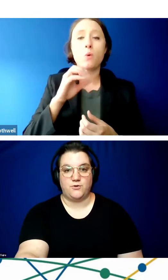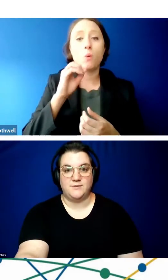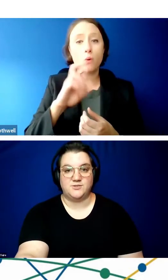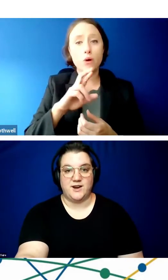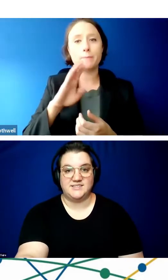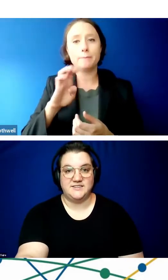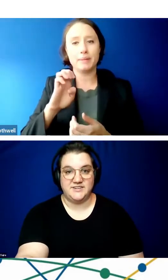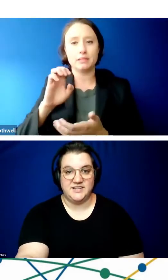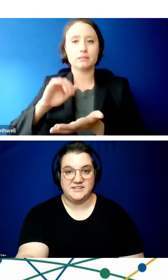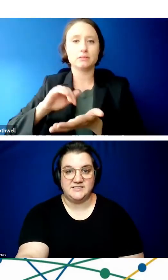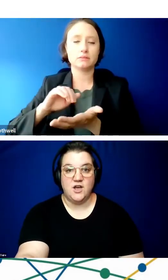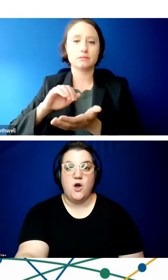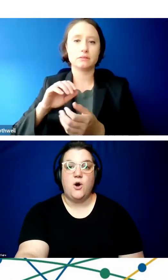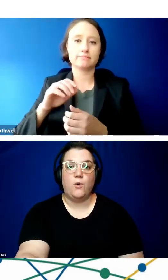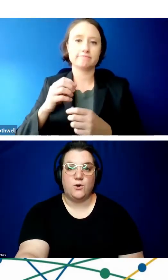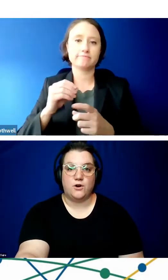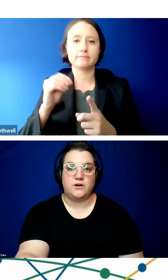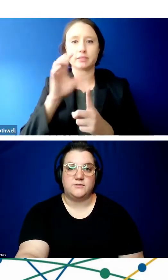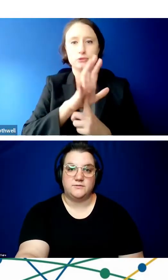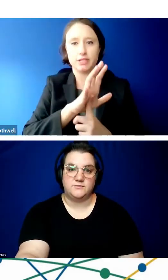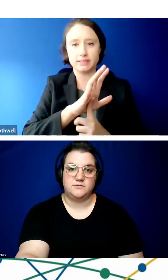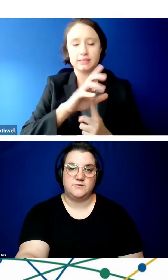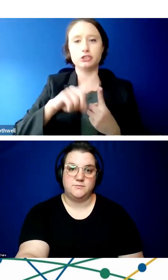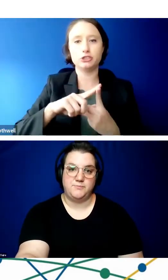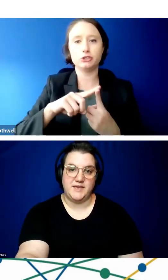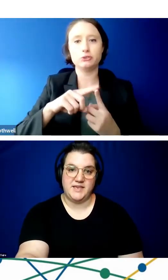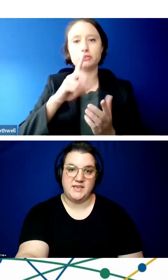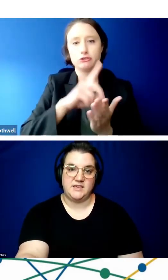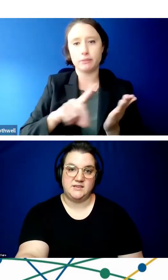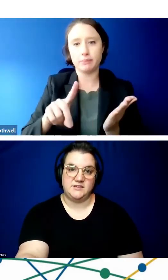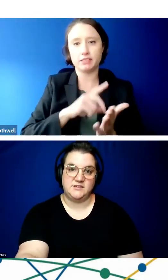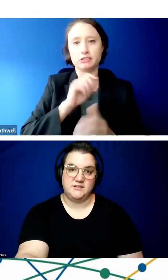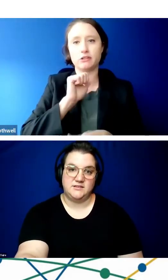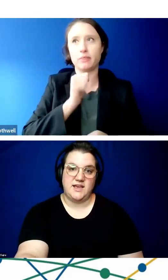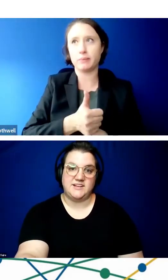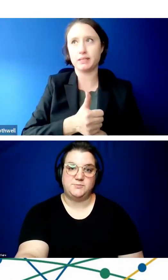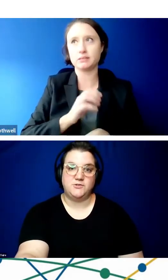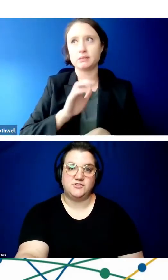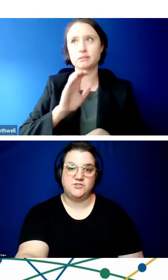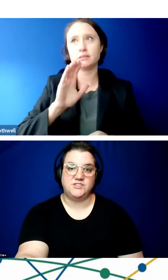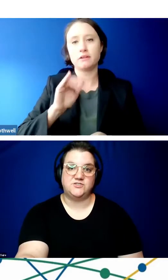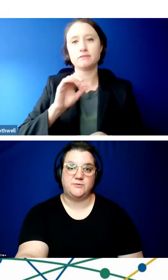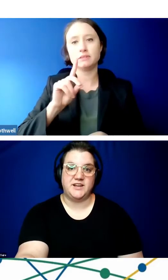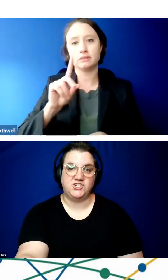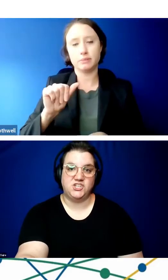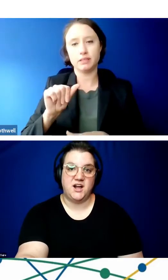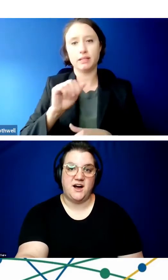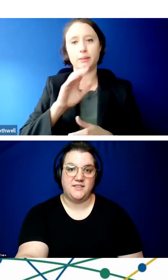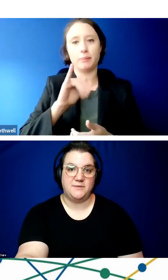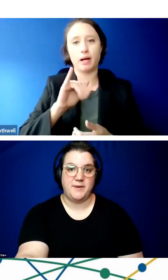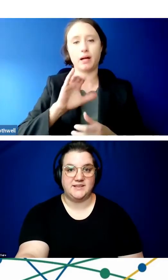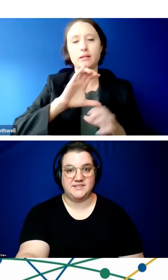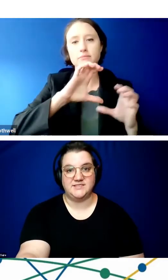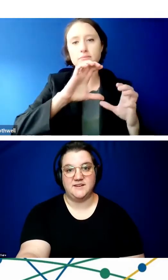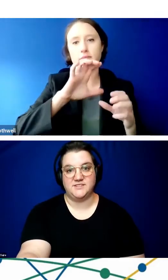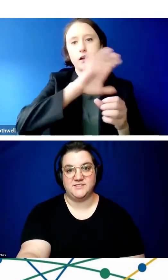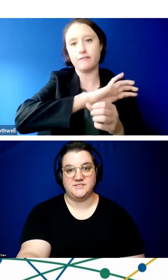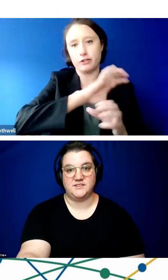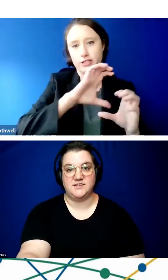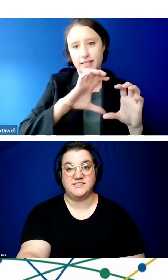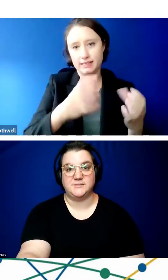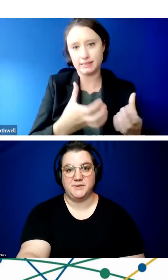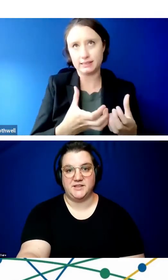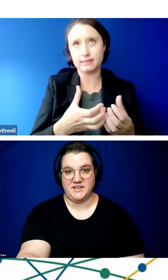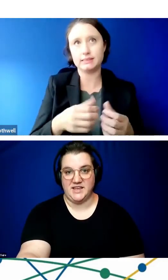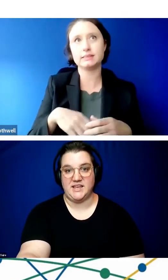or programs or activities, or be exposed to discrimination on the basis of